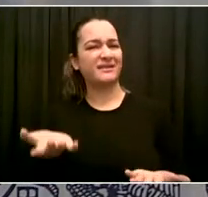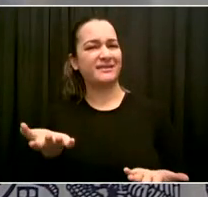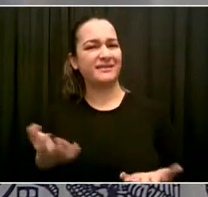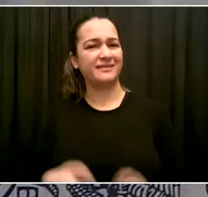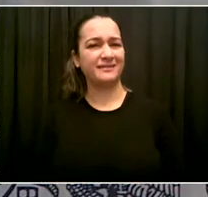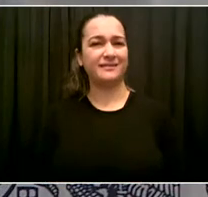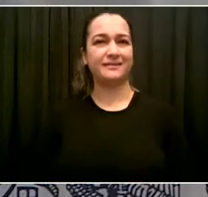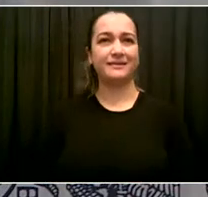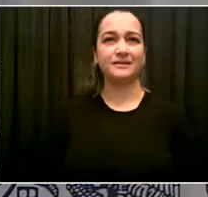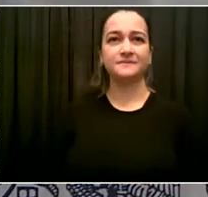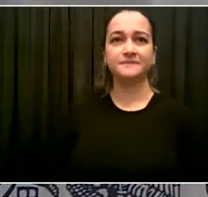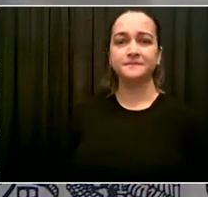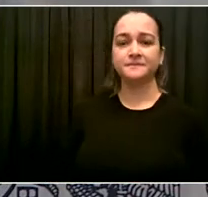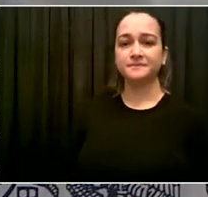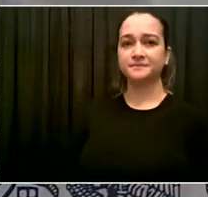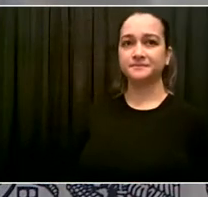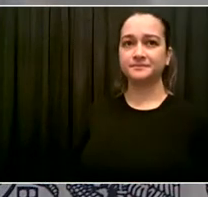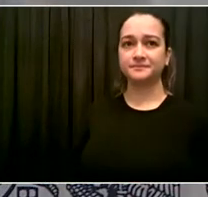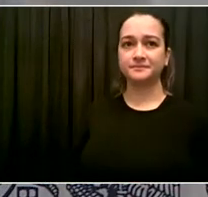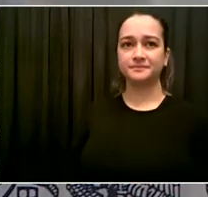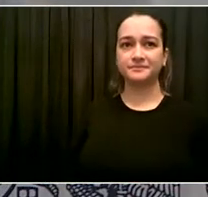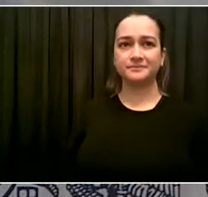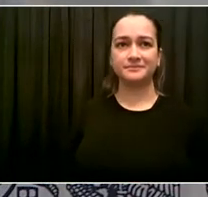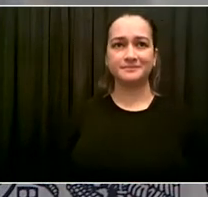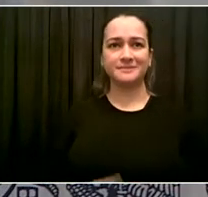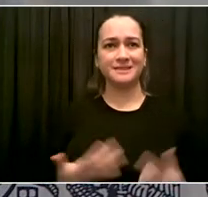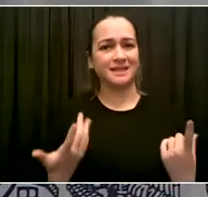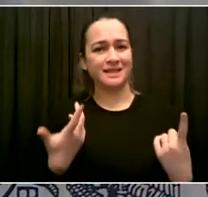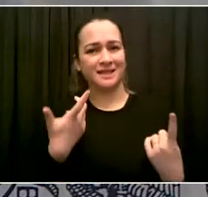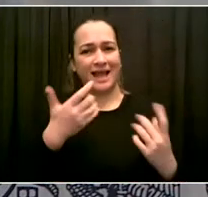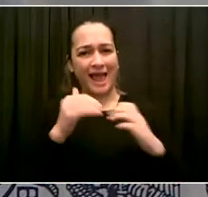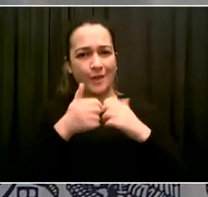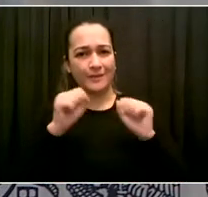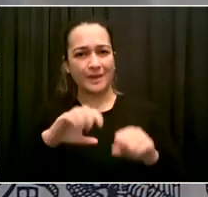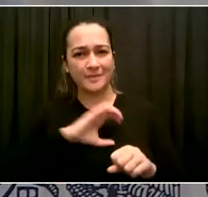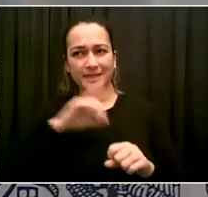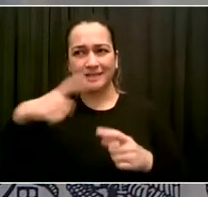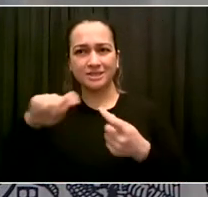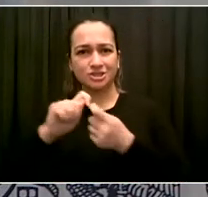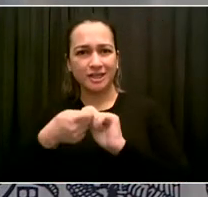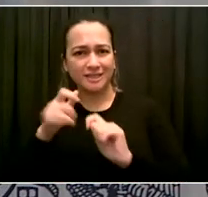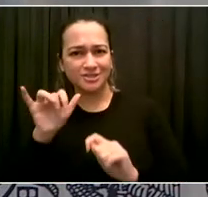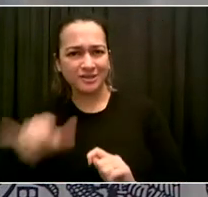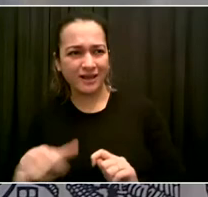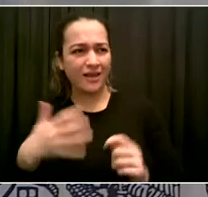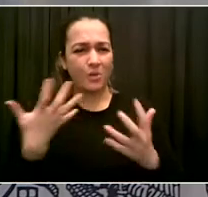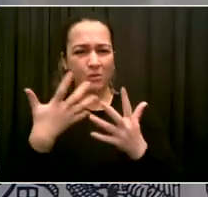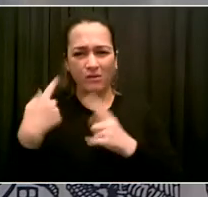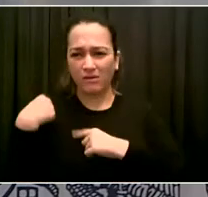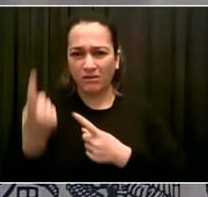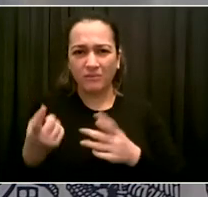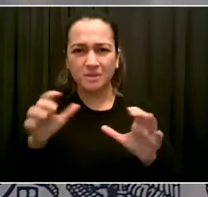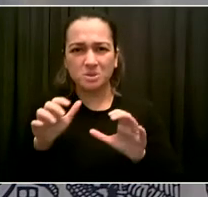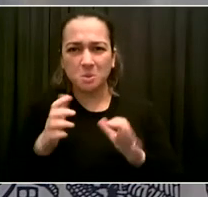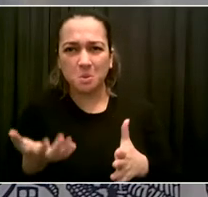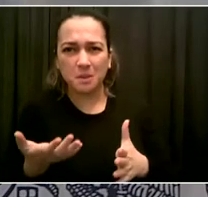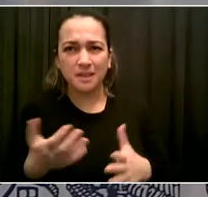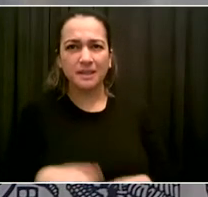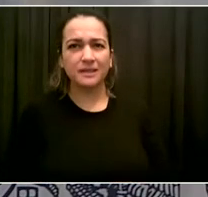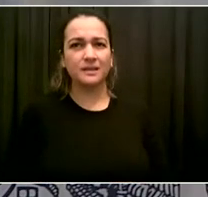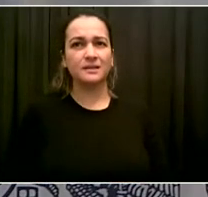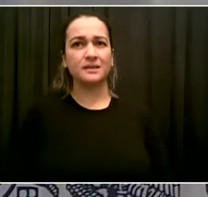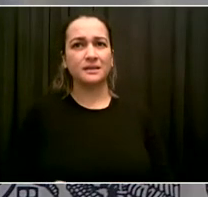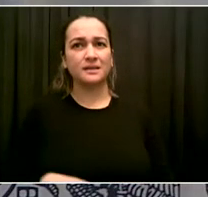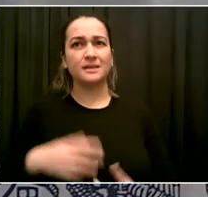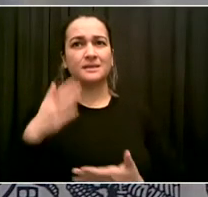do collectively? And, you know, perhaps if some of these are hate crimes, but they're not getting charged as them, what the city can do